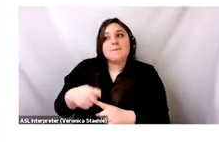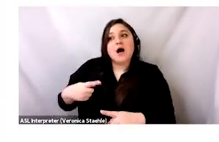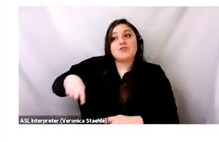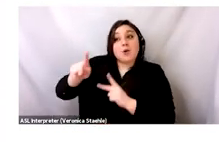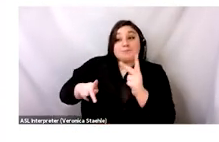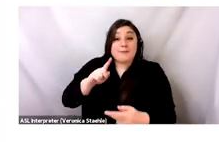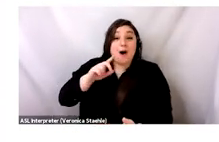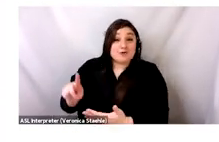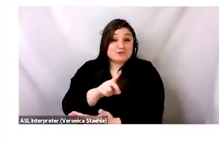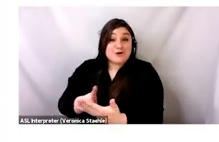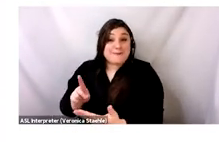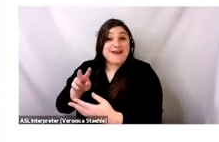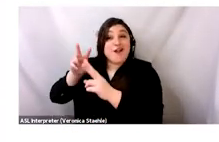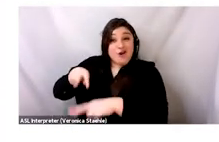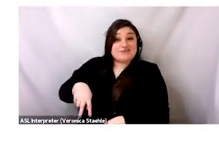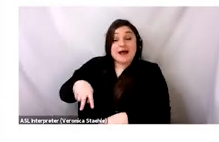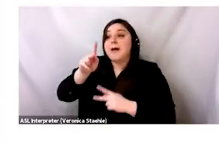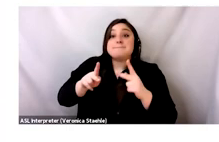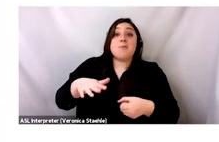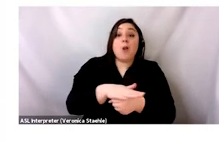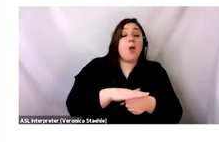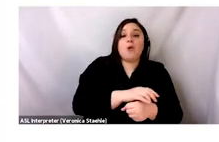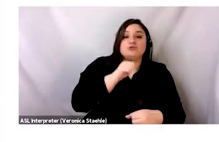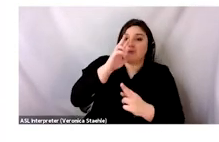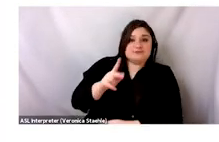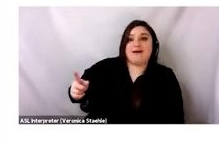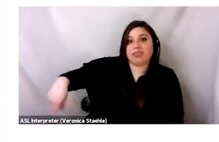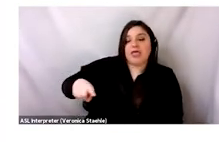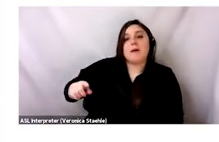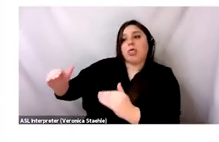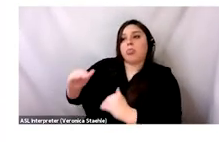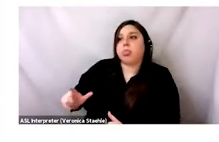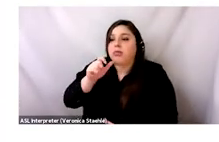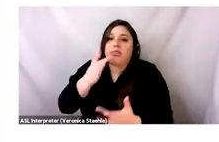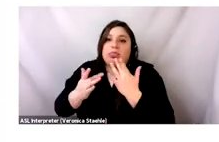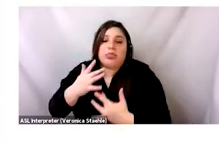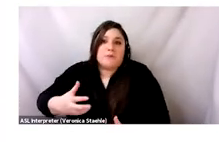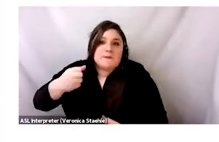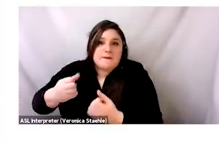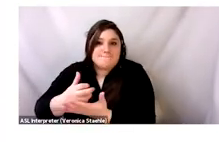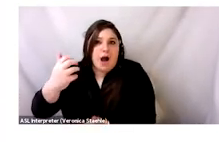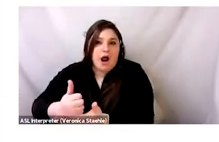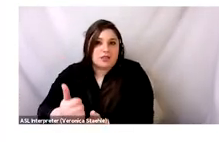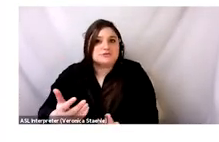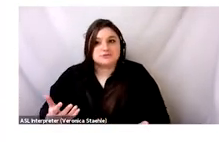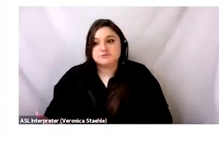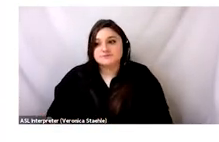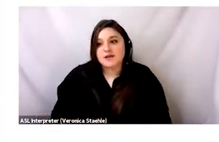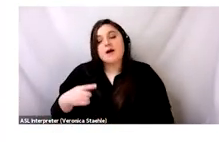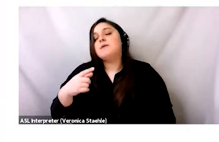Waste pickers really are discriminated against and their work is not respected locally or on the global stage.